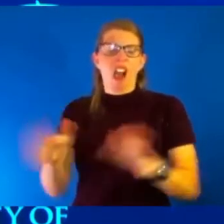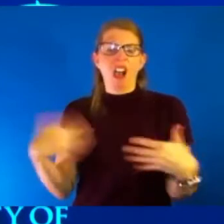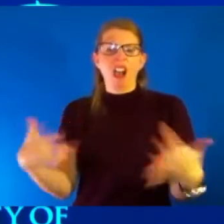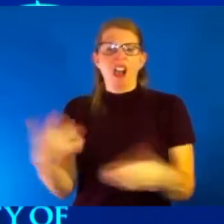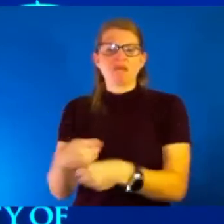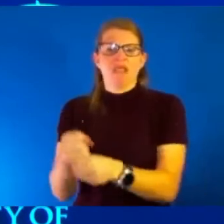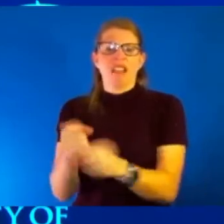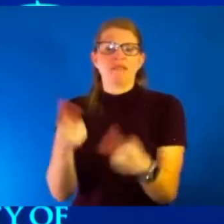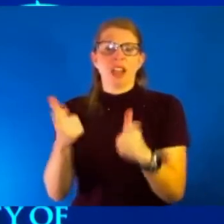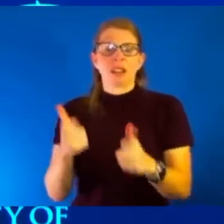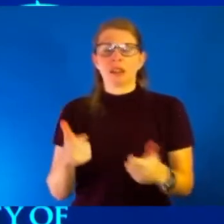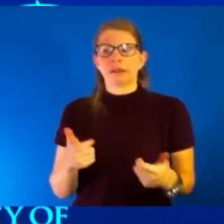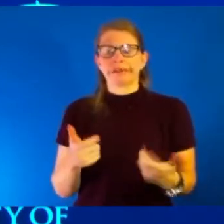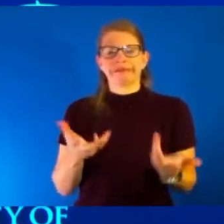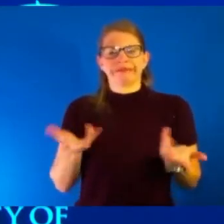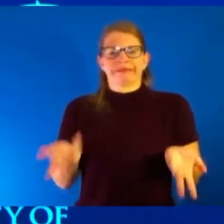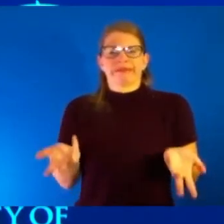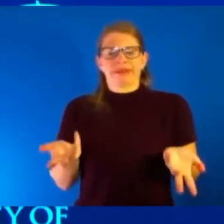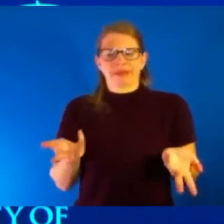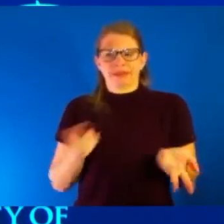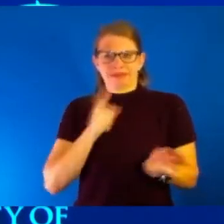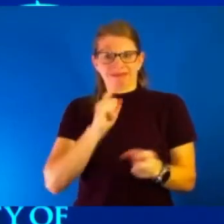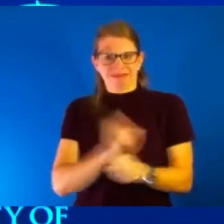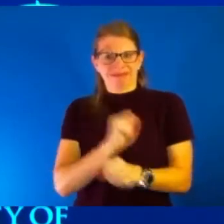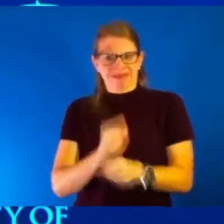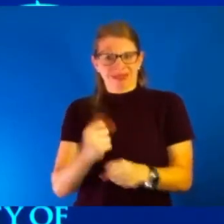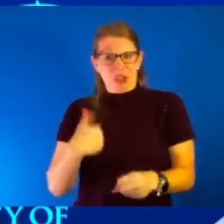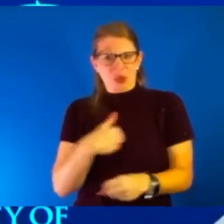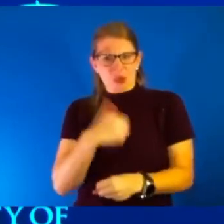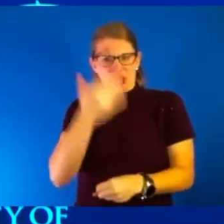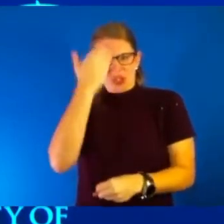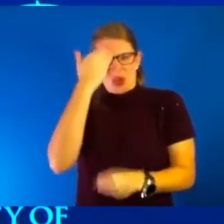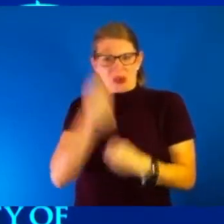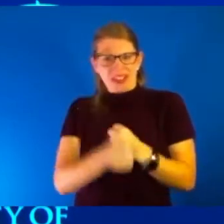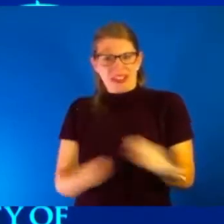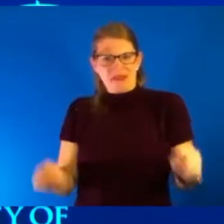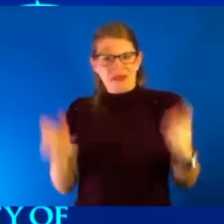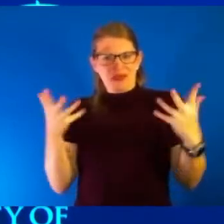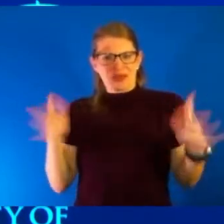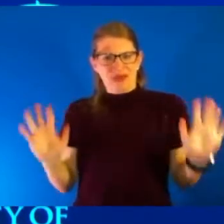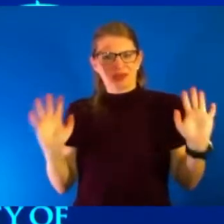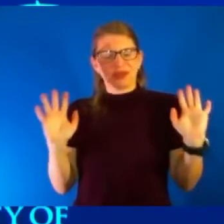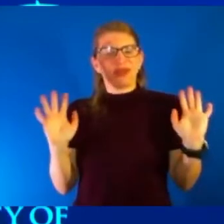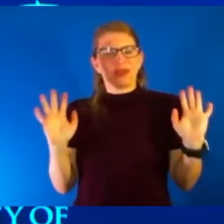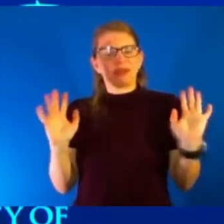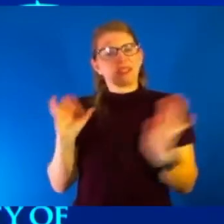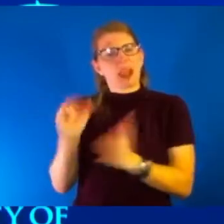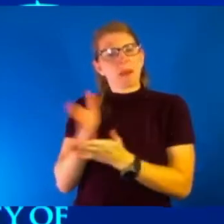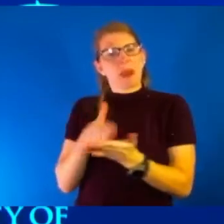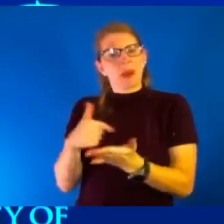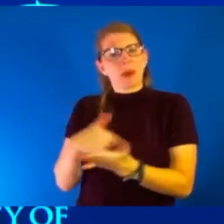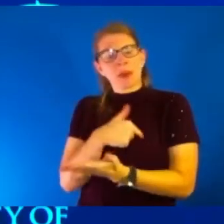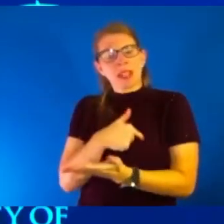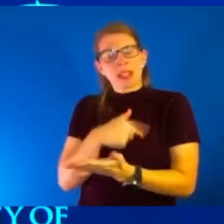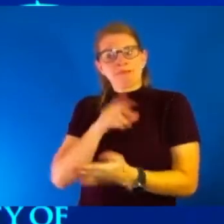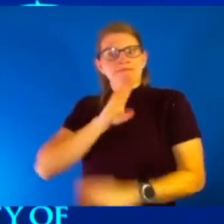know. And they're like, actually, no, we do know. And we do know how safe it is. And that, that's the part that sometimes we find frustrating. And then you watch all these people come in